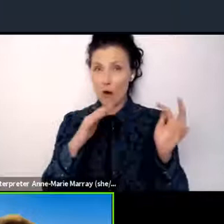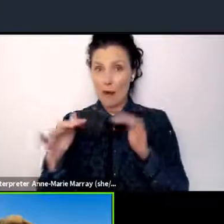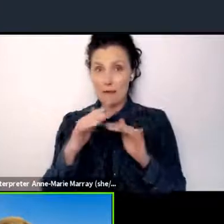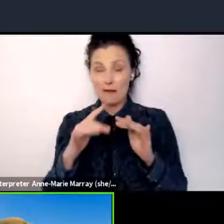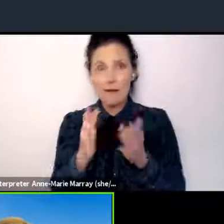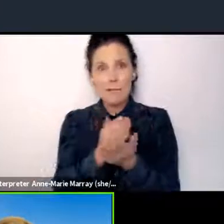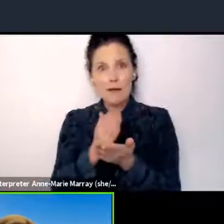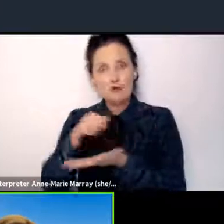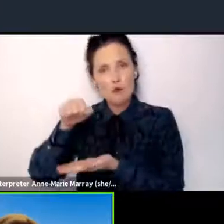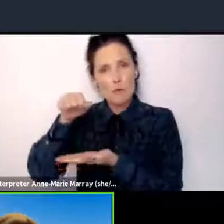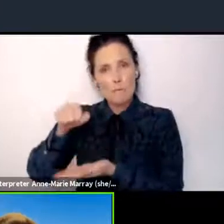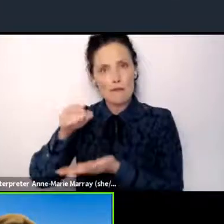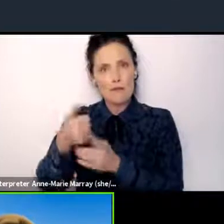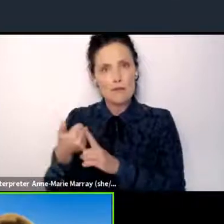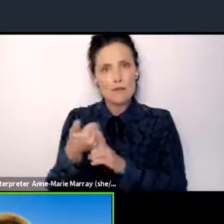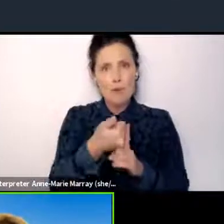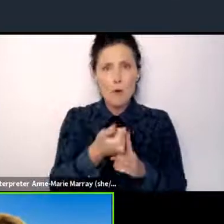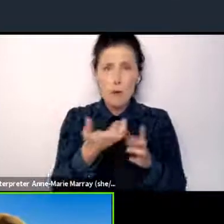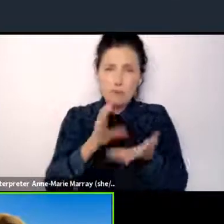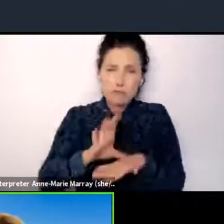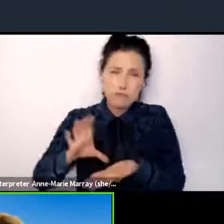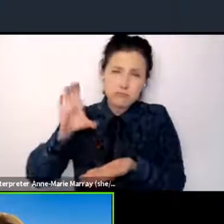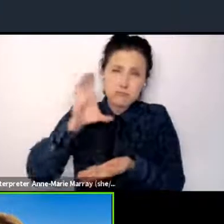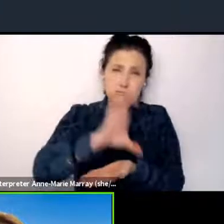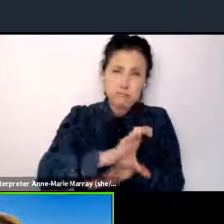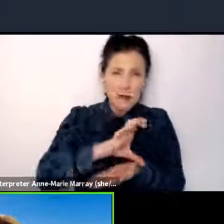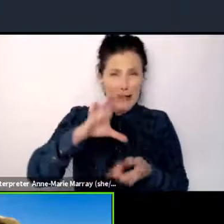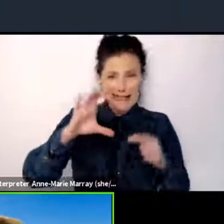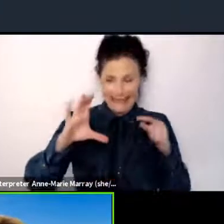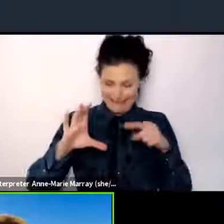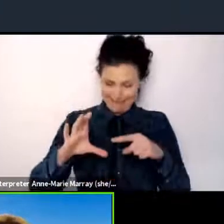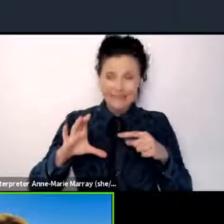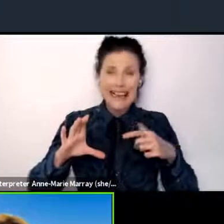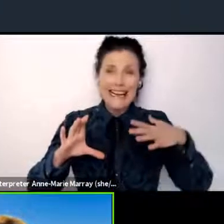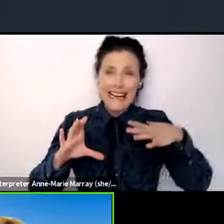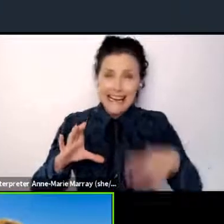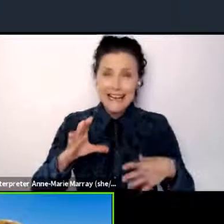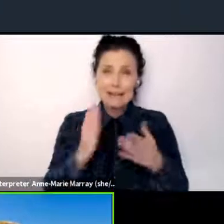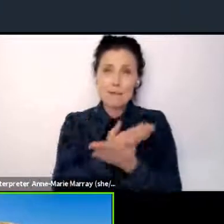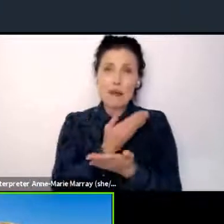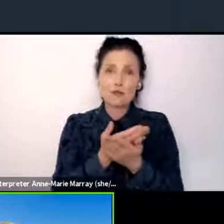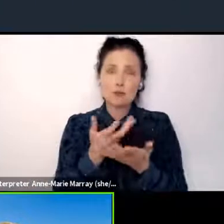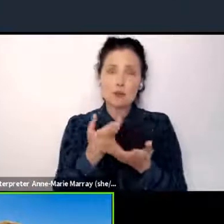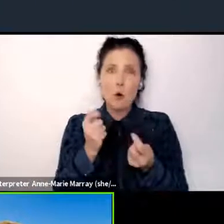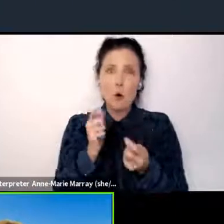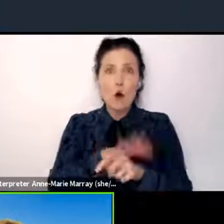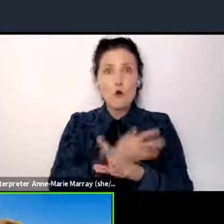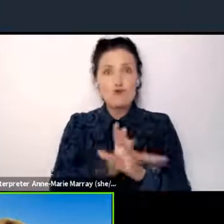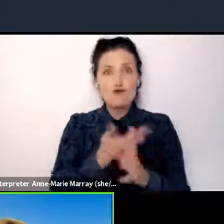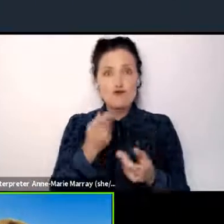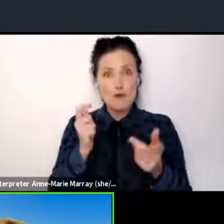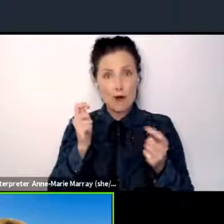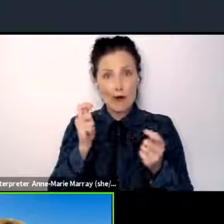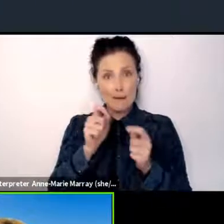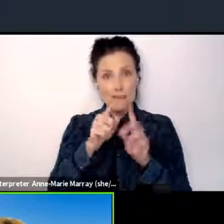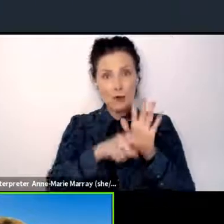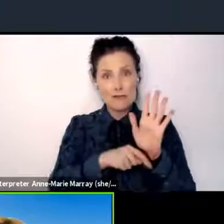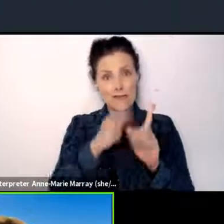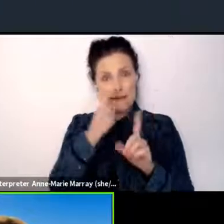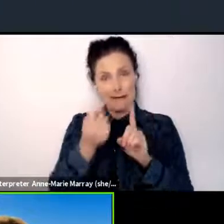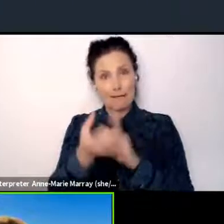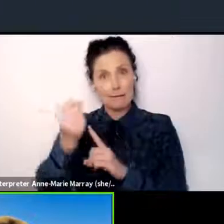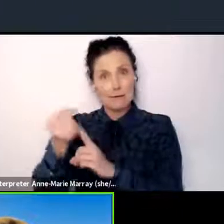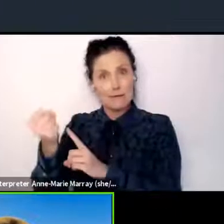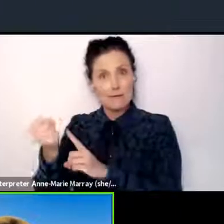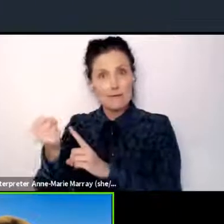the huge investment we need to deliver a green and just transition. And what will happen as a consequence to emissions in the next 12 months.